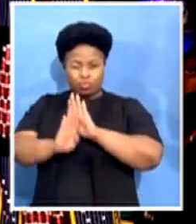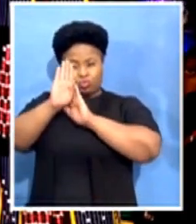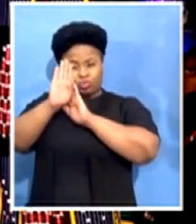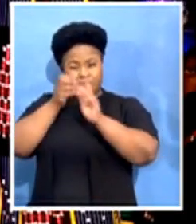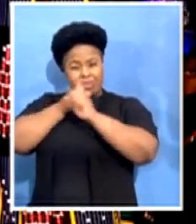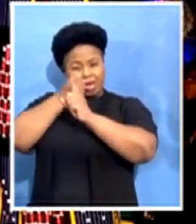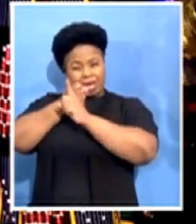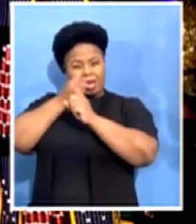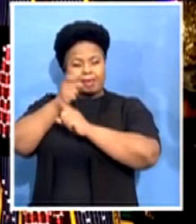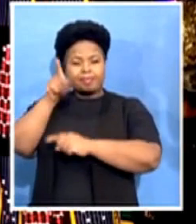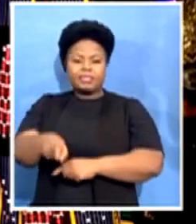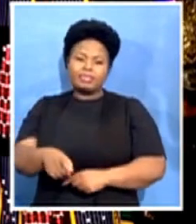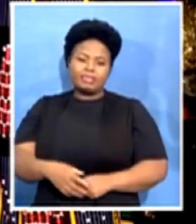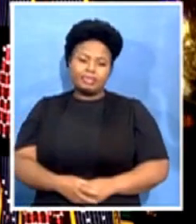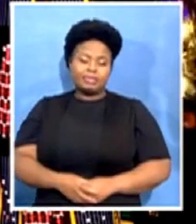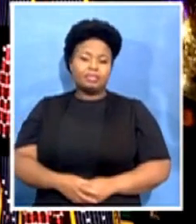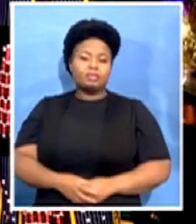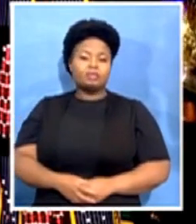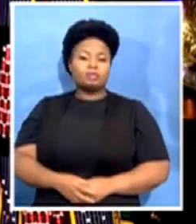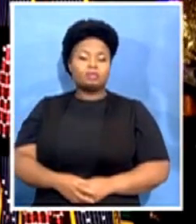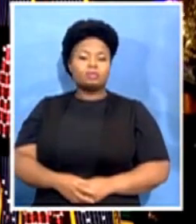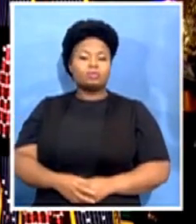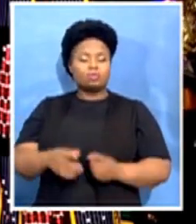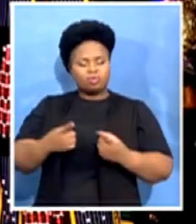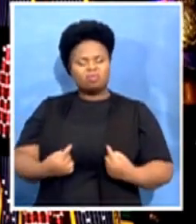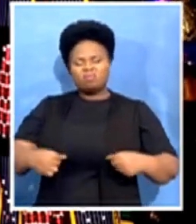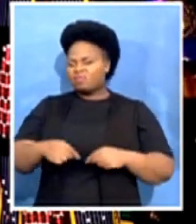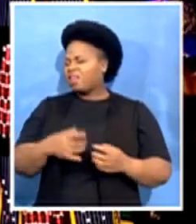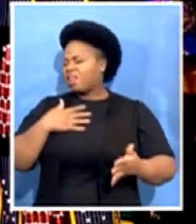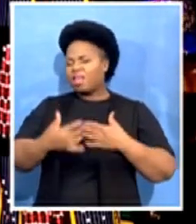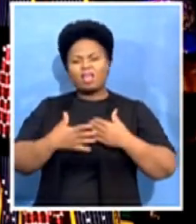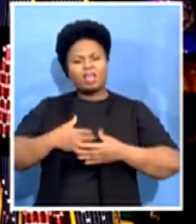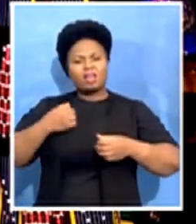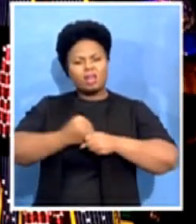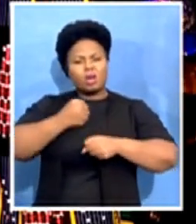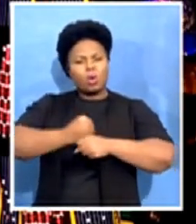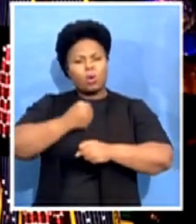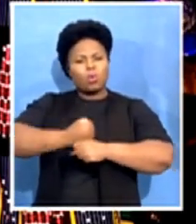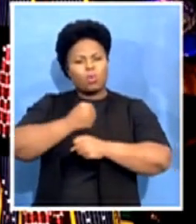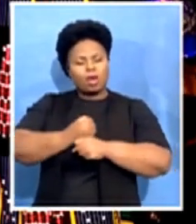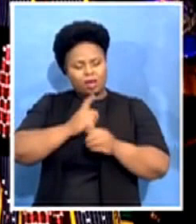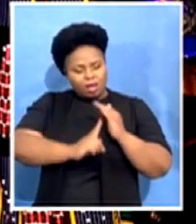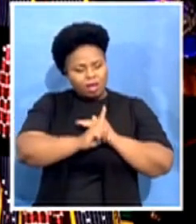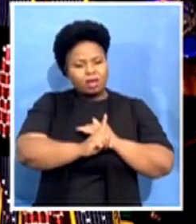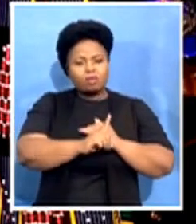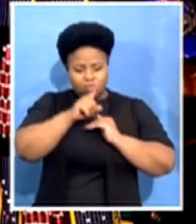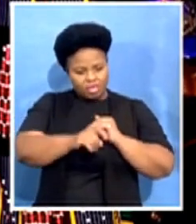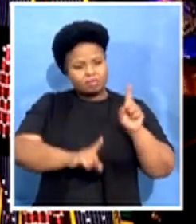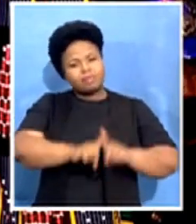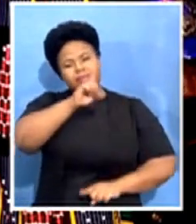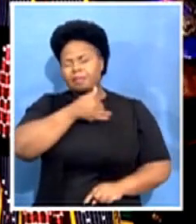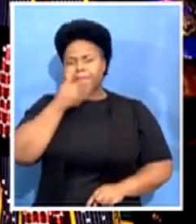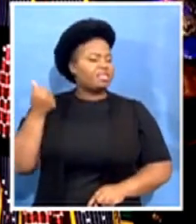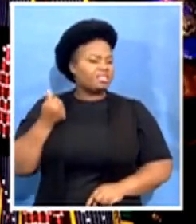make is that in whatever vocation we serve, we will strive to be the best whether as teachers,